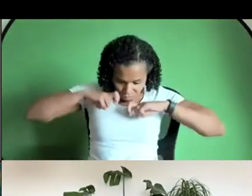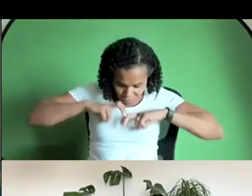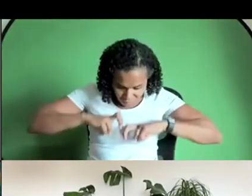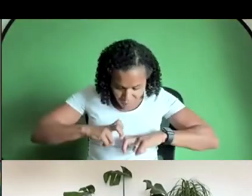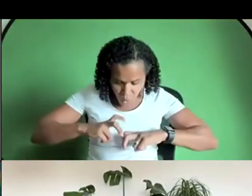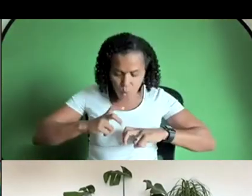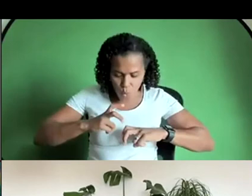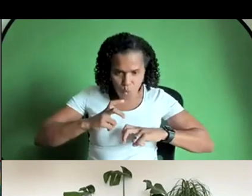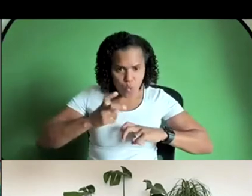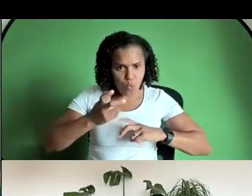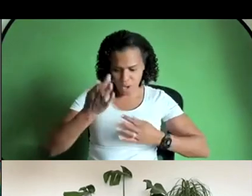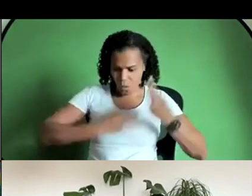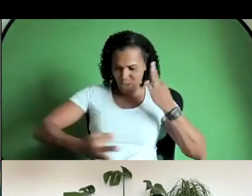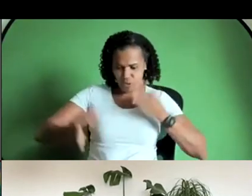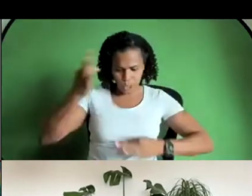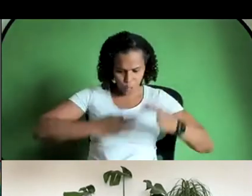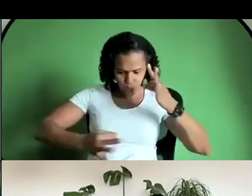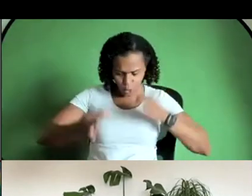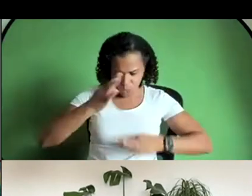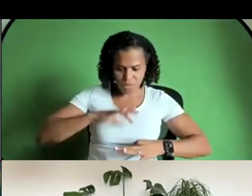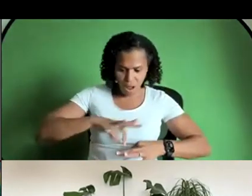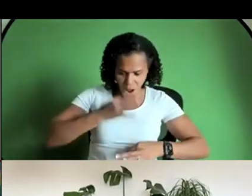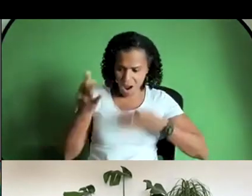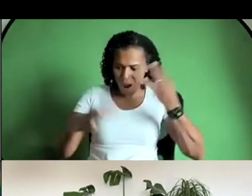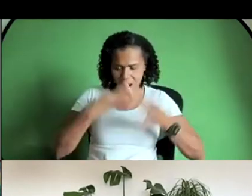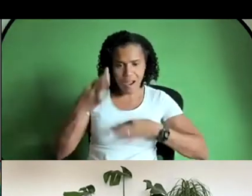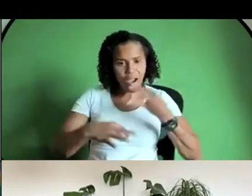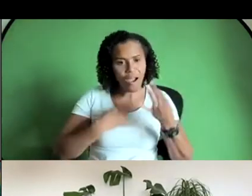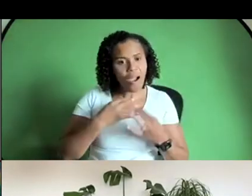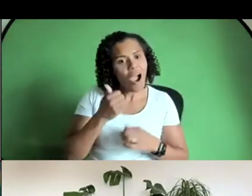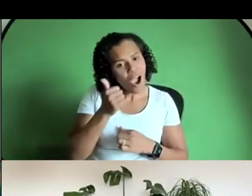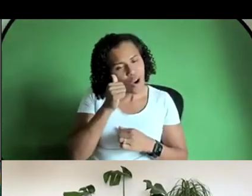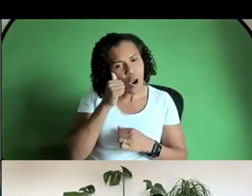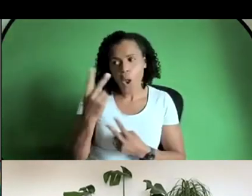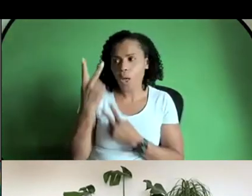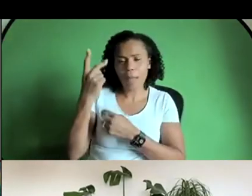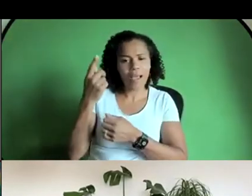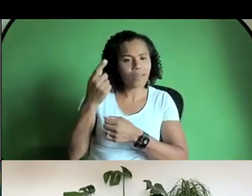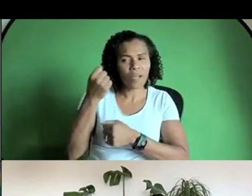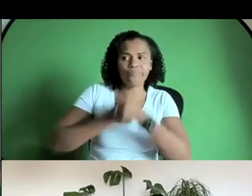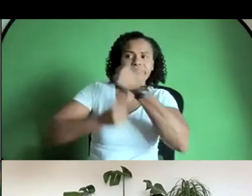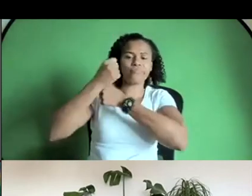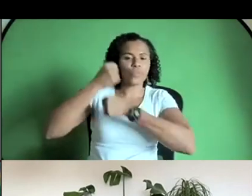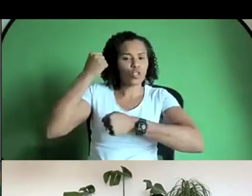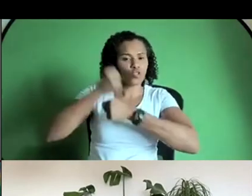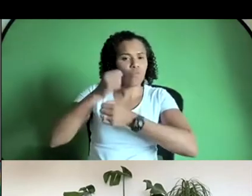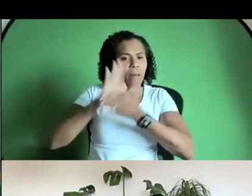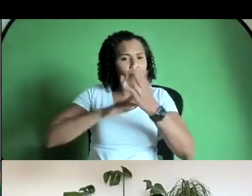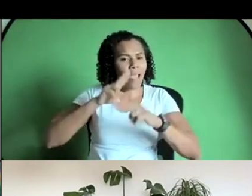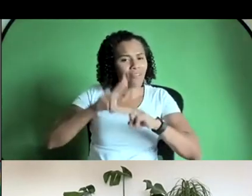and that's one of the things because of my grandparents of who they are and what happened to them in the 50s